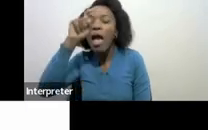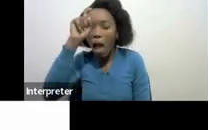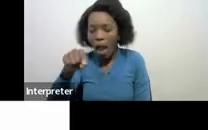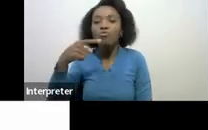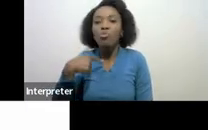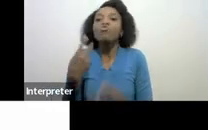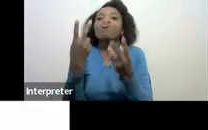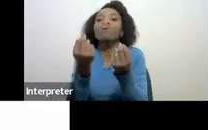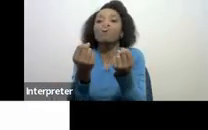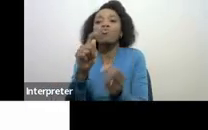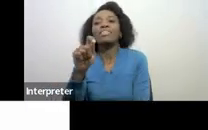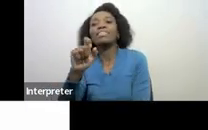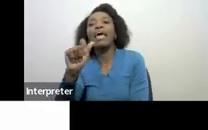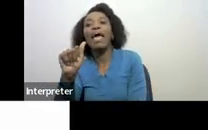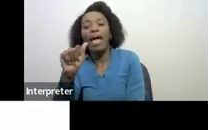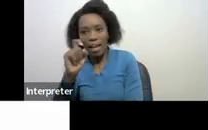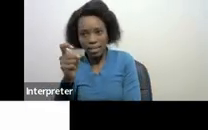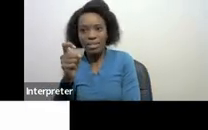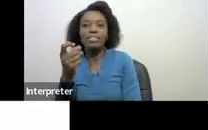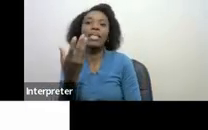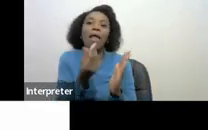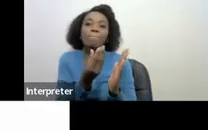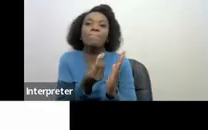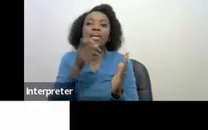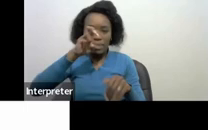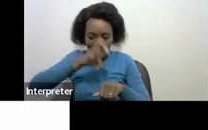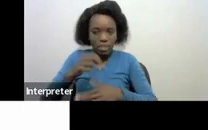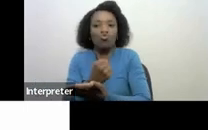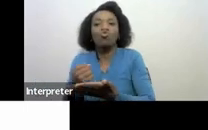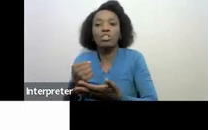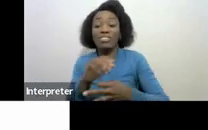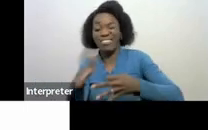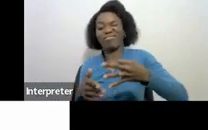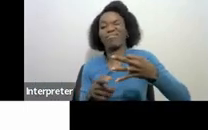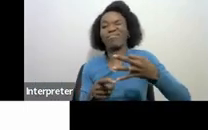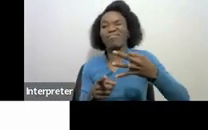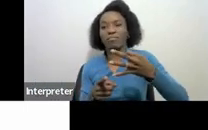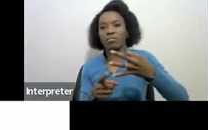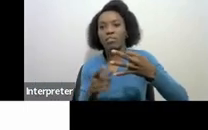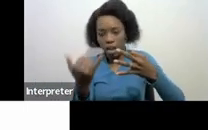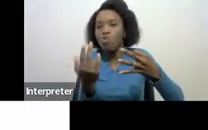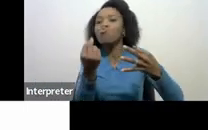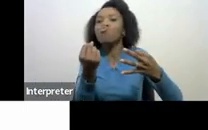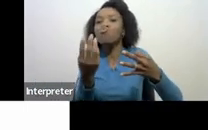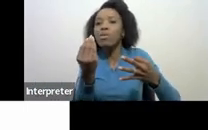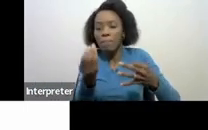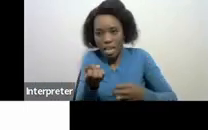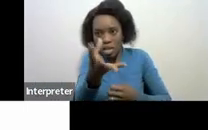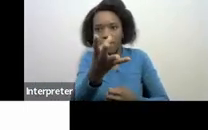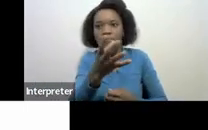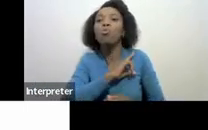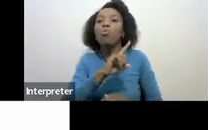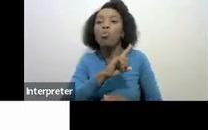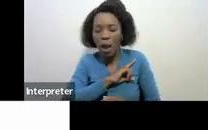and that is the third taxpayer that we refer to so you will use this new number then after the date of